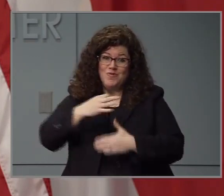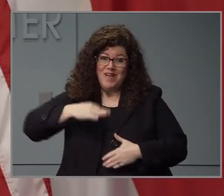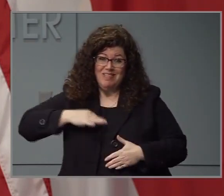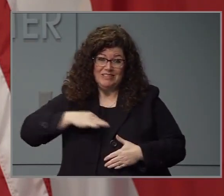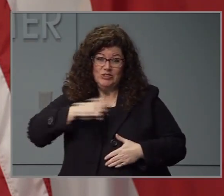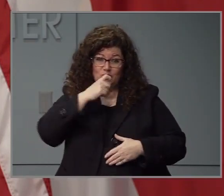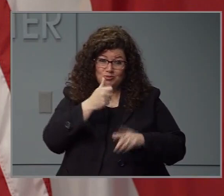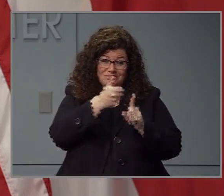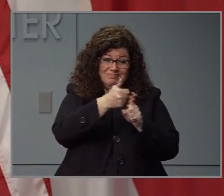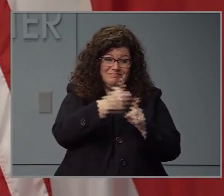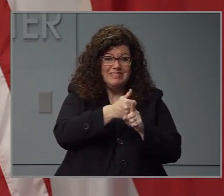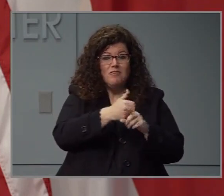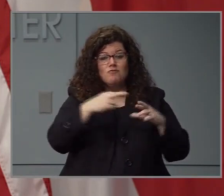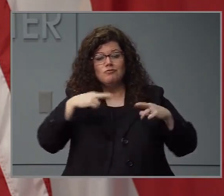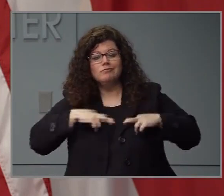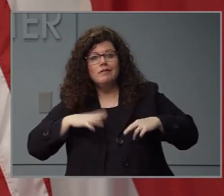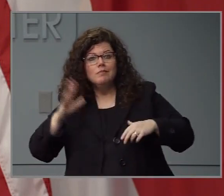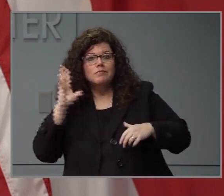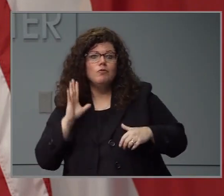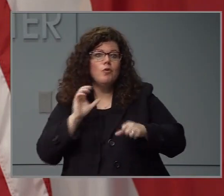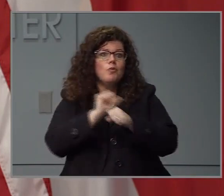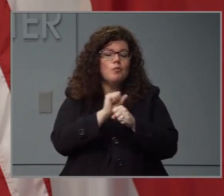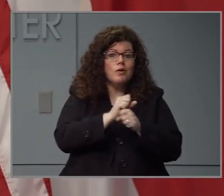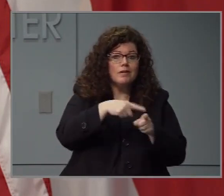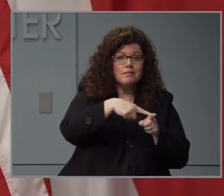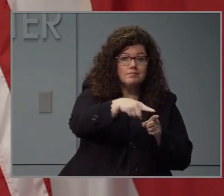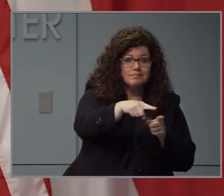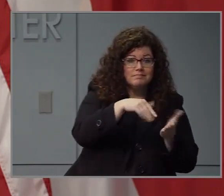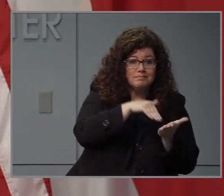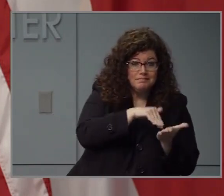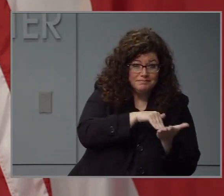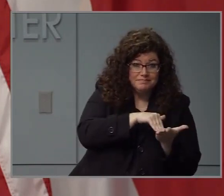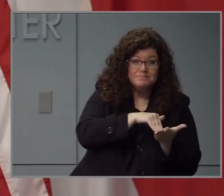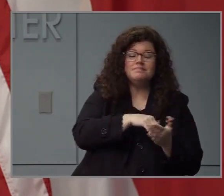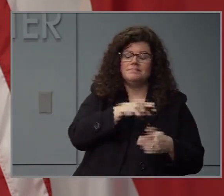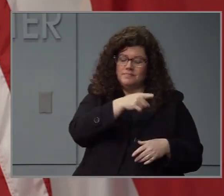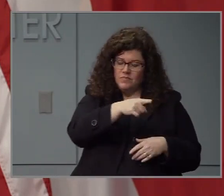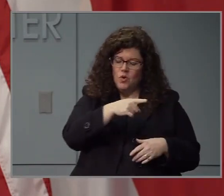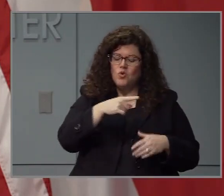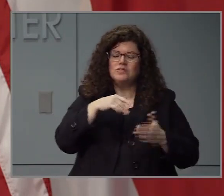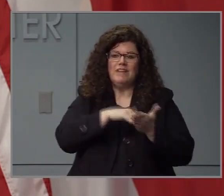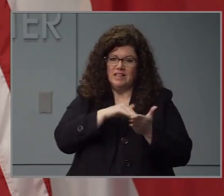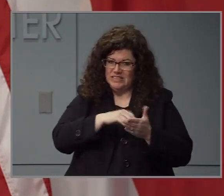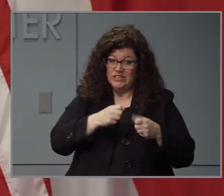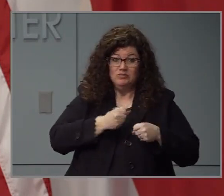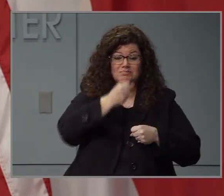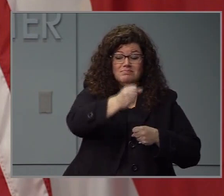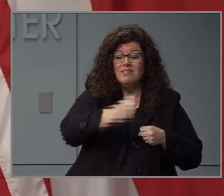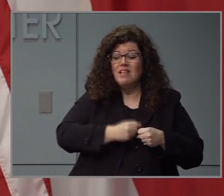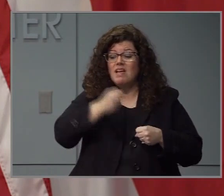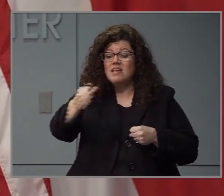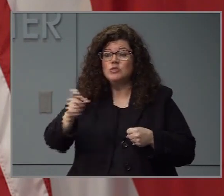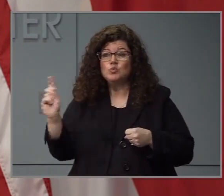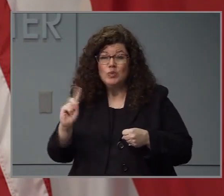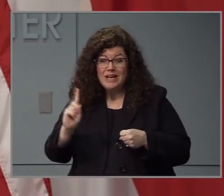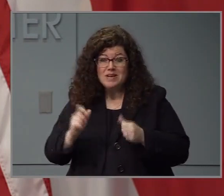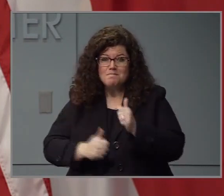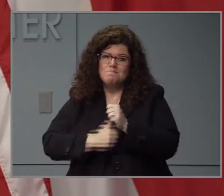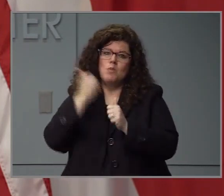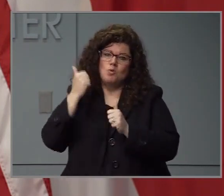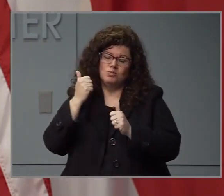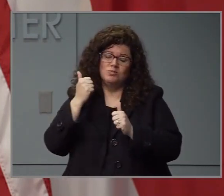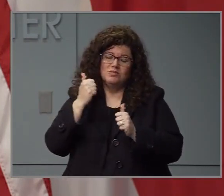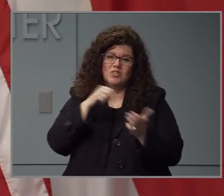surge at our healthcare facilities. So far, volunteers have gone to work primarily supporting long